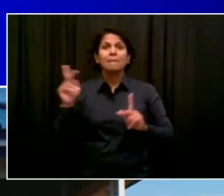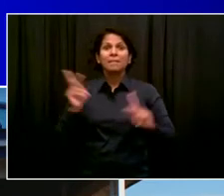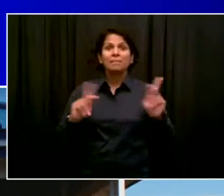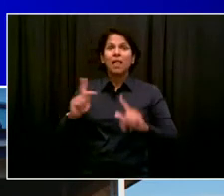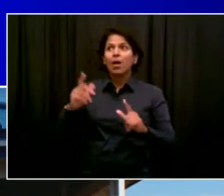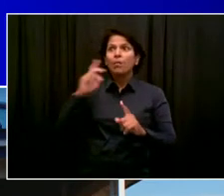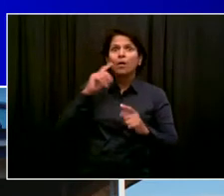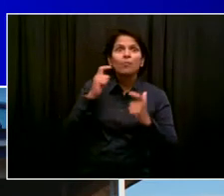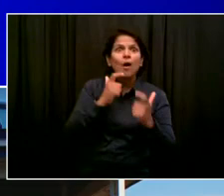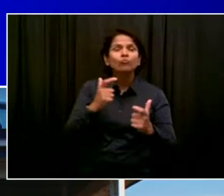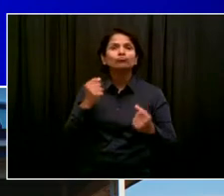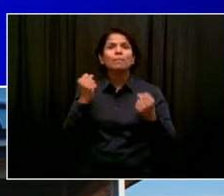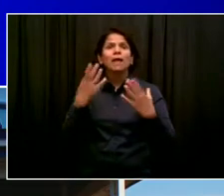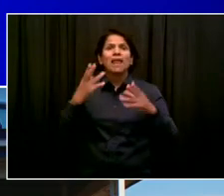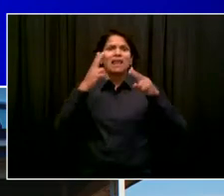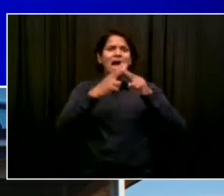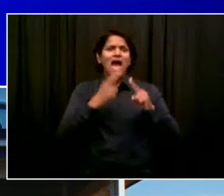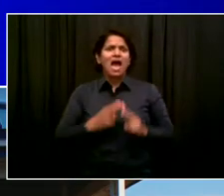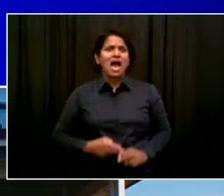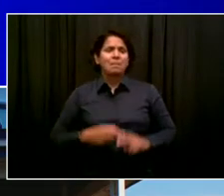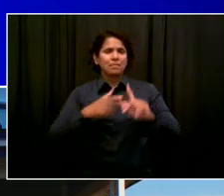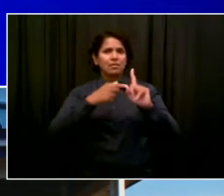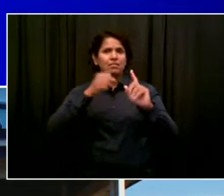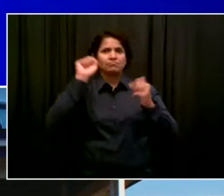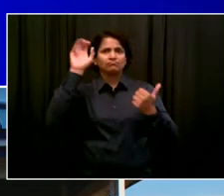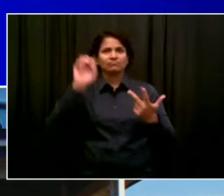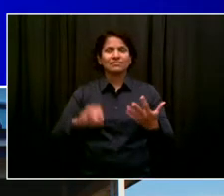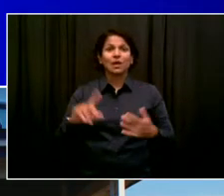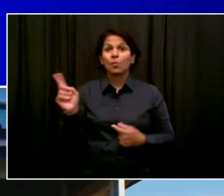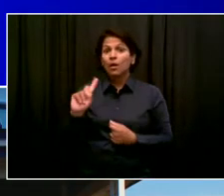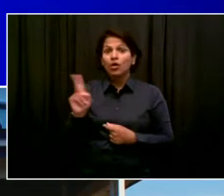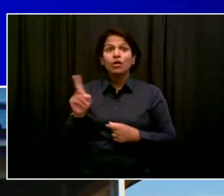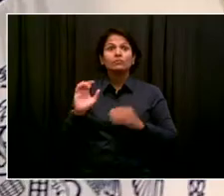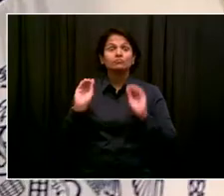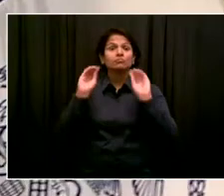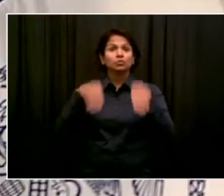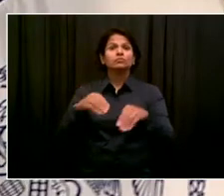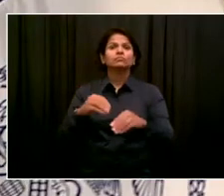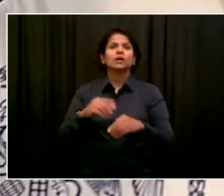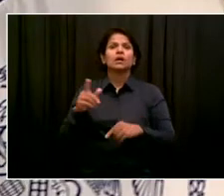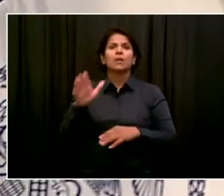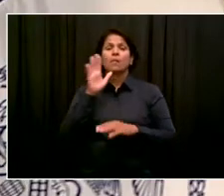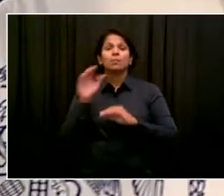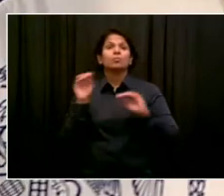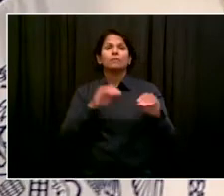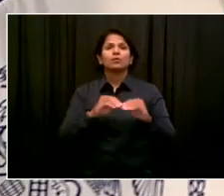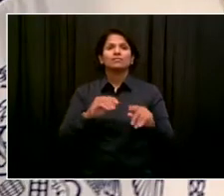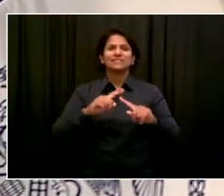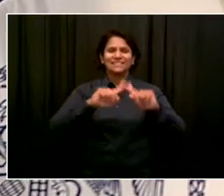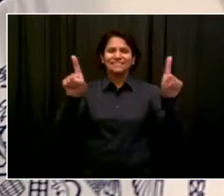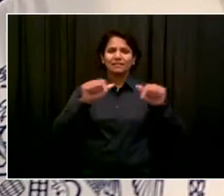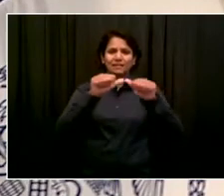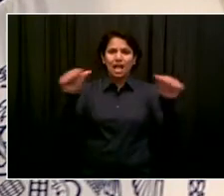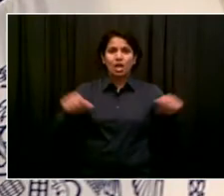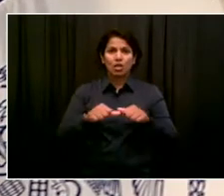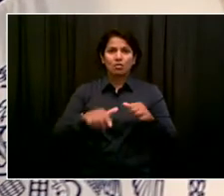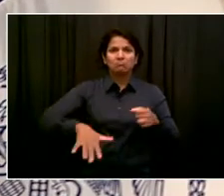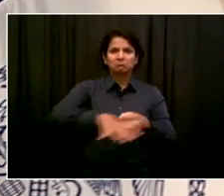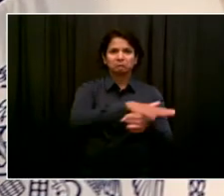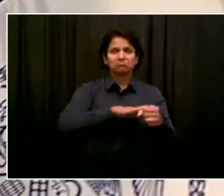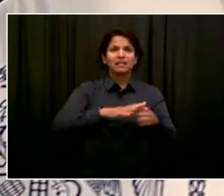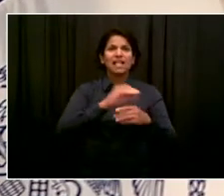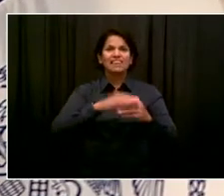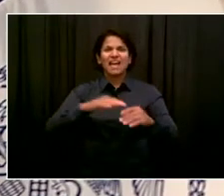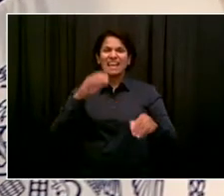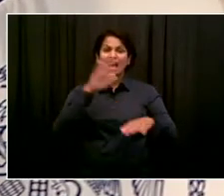to that. Now, I want you to hear from one of the performers who's going to make that event, one for the ages.